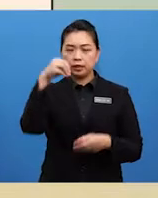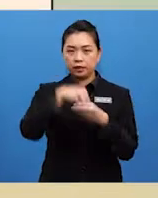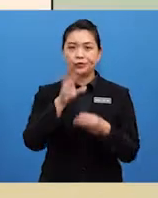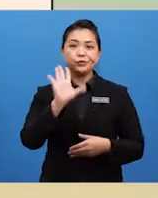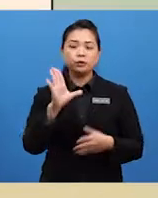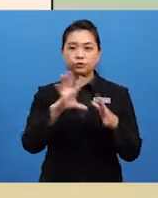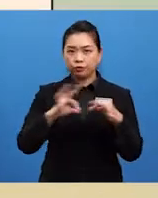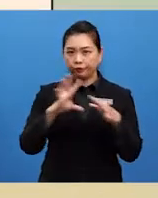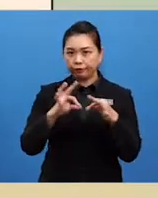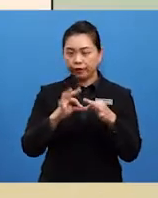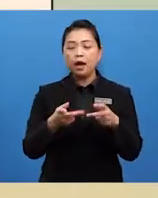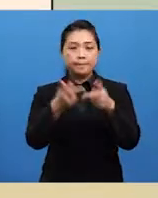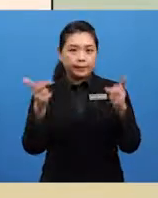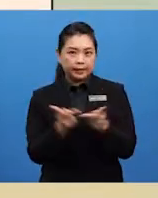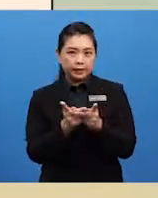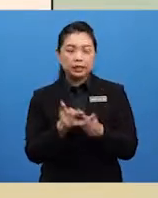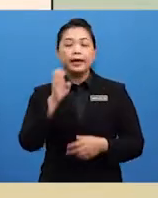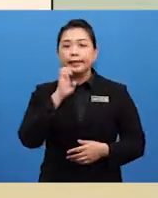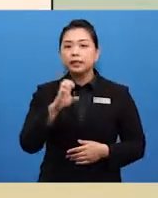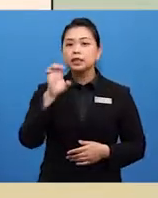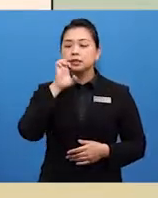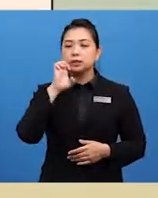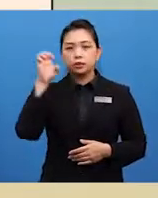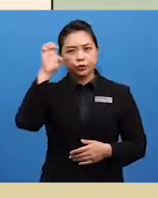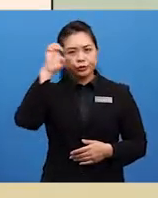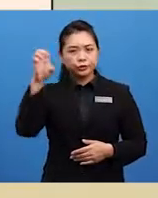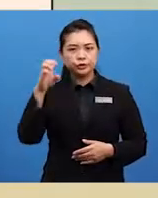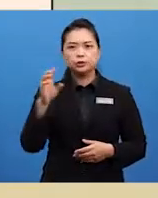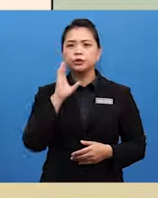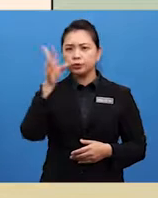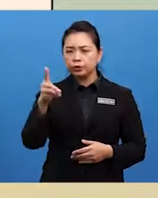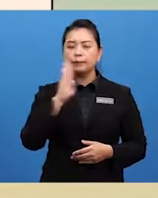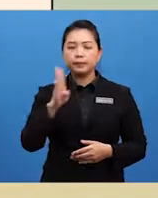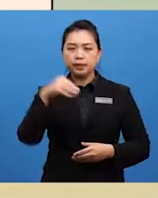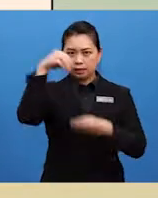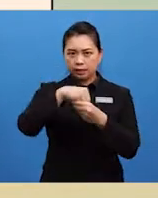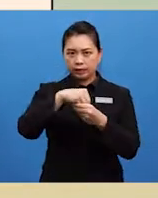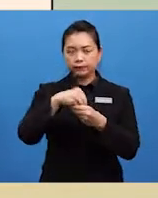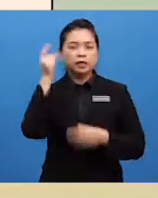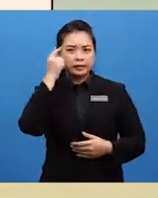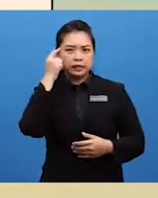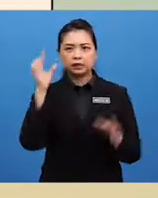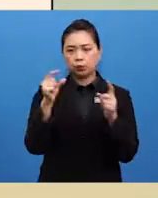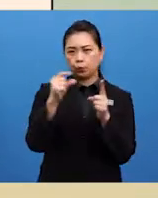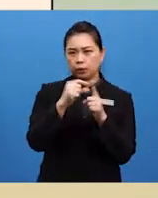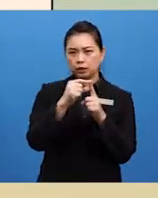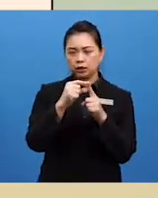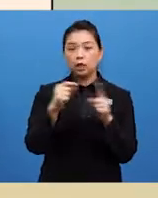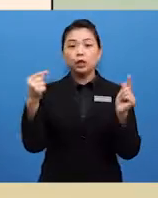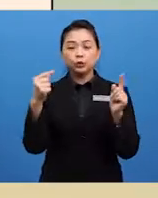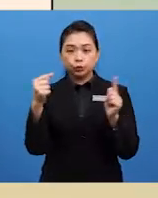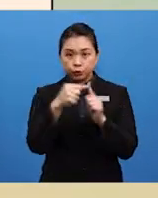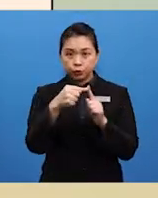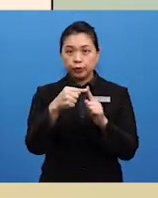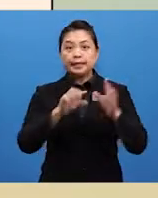he or she could be in. Think about words you can use to describe the people